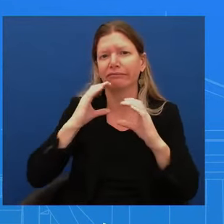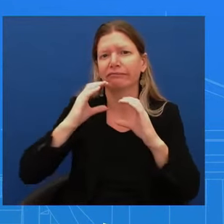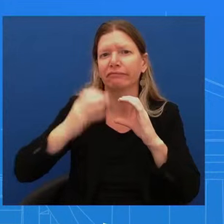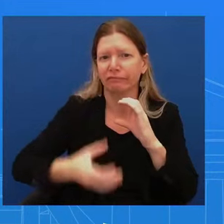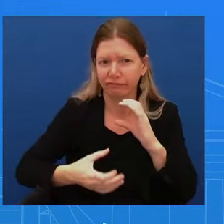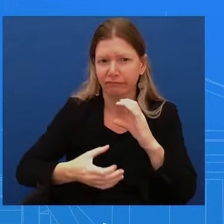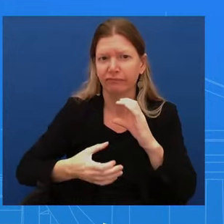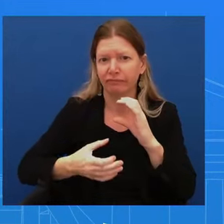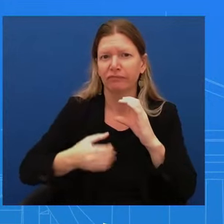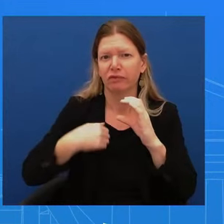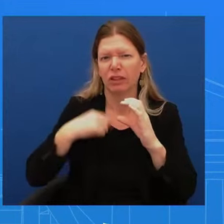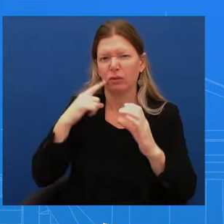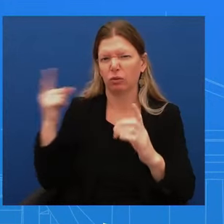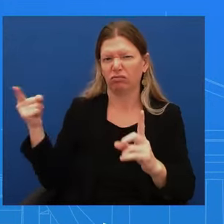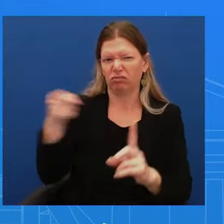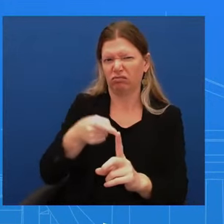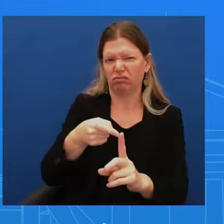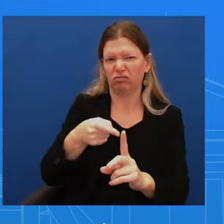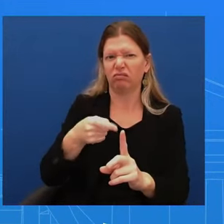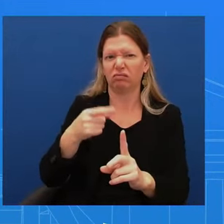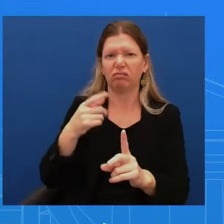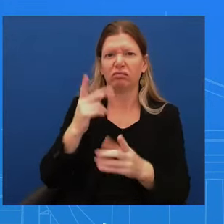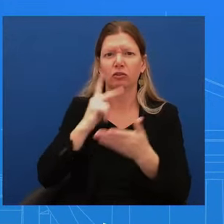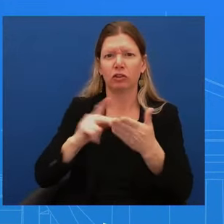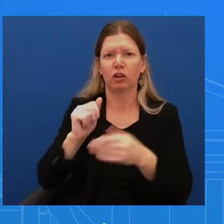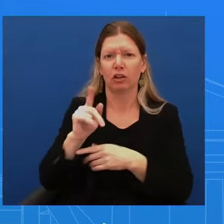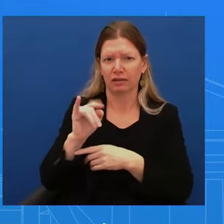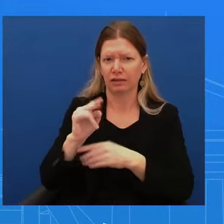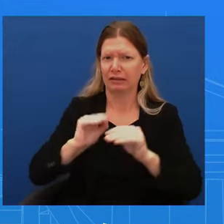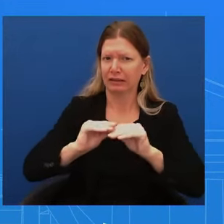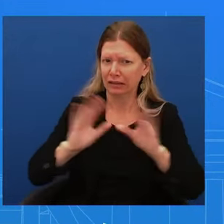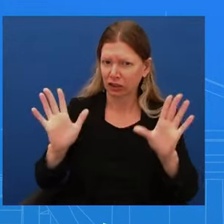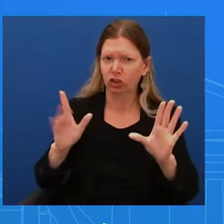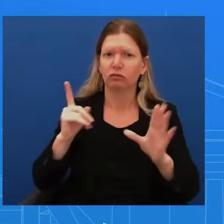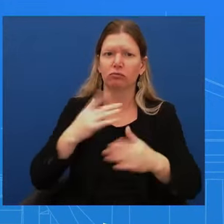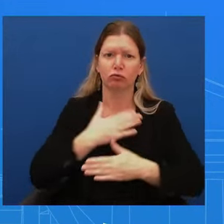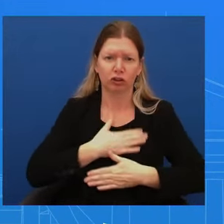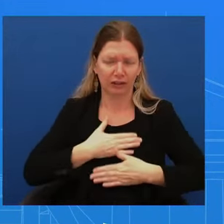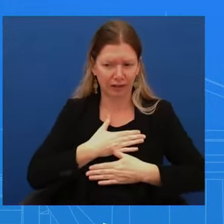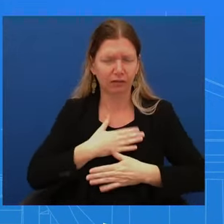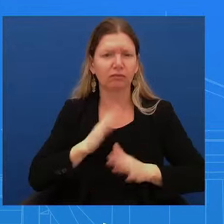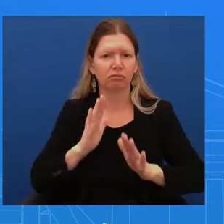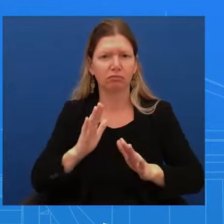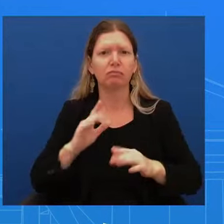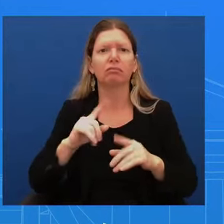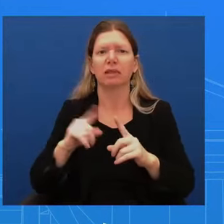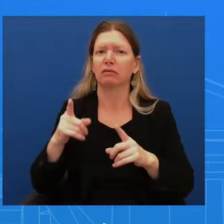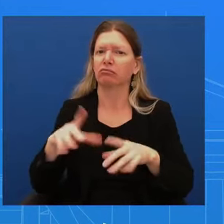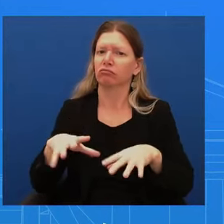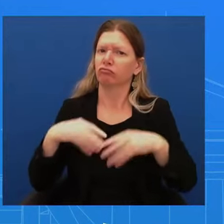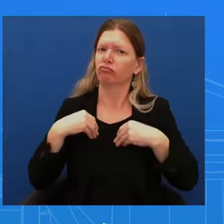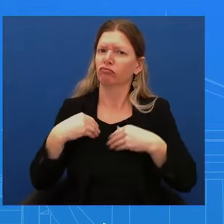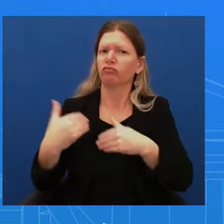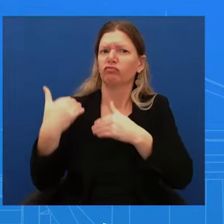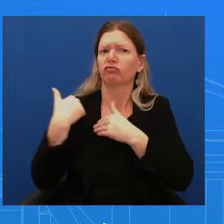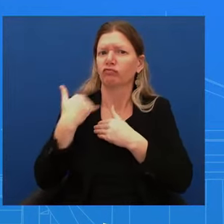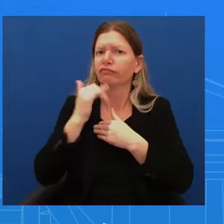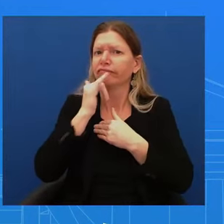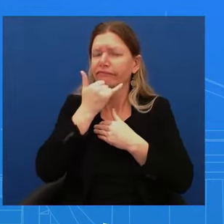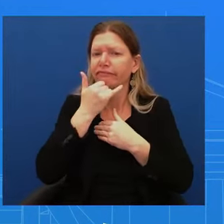responsibility for this. But I also want to say that we certainly hope that he fully recovers and also gets back to the Pentagon.